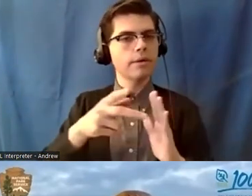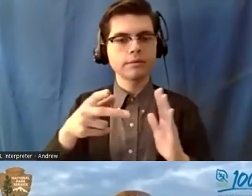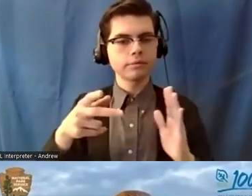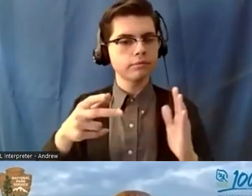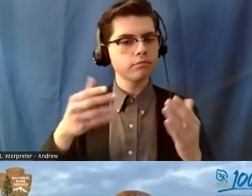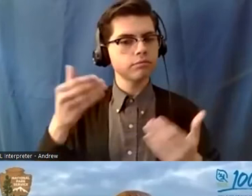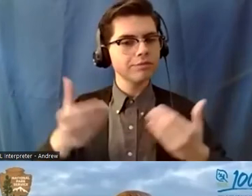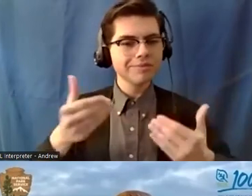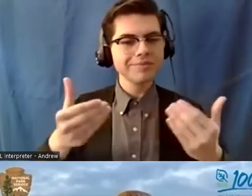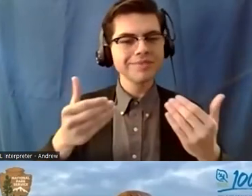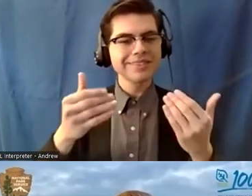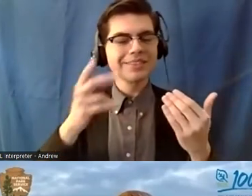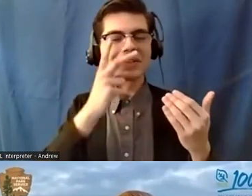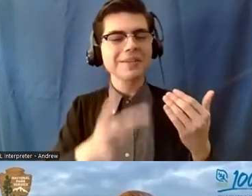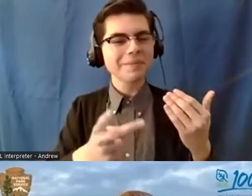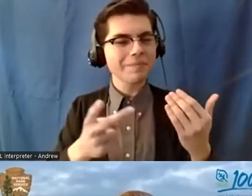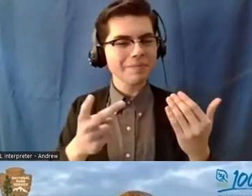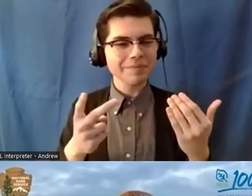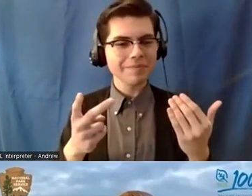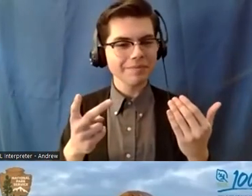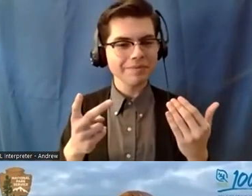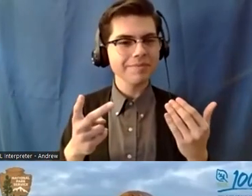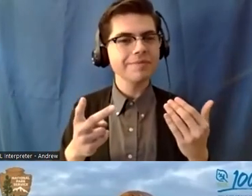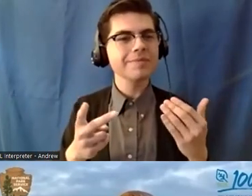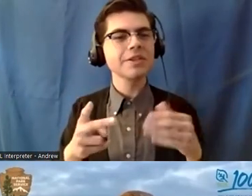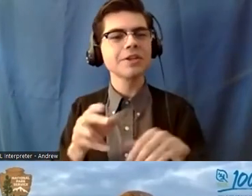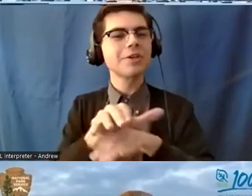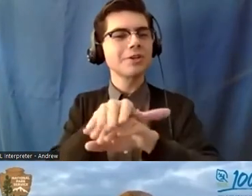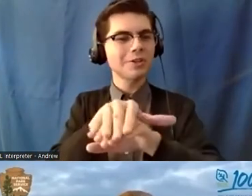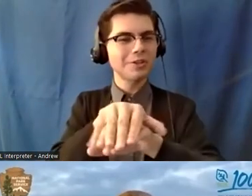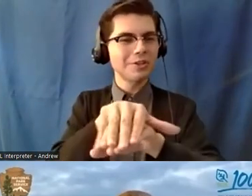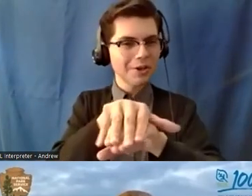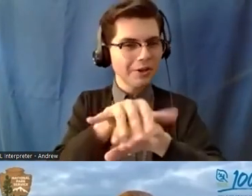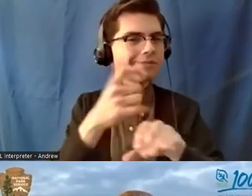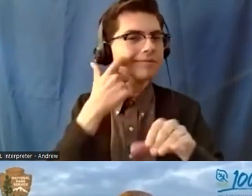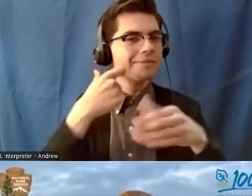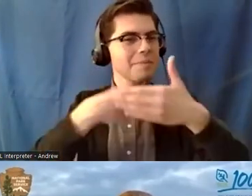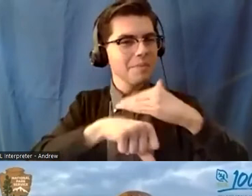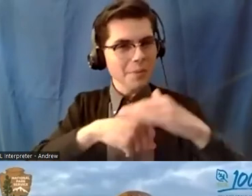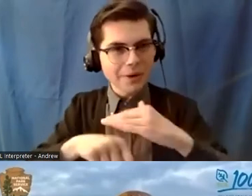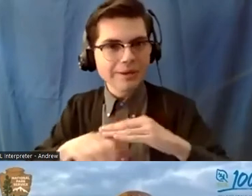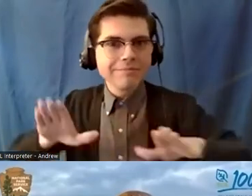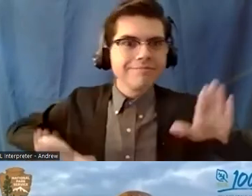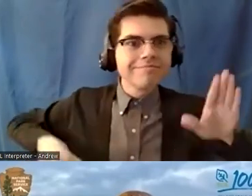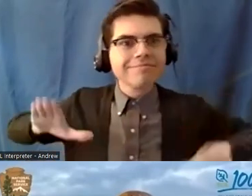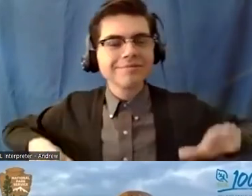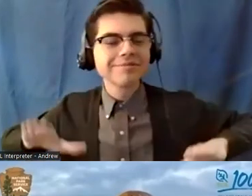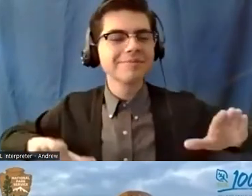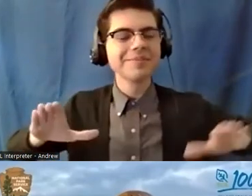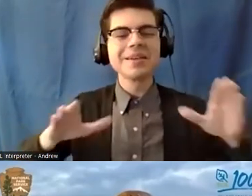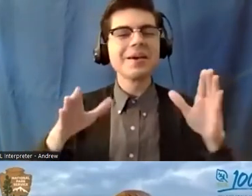vigorously you can feel it up through your legs and a visitor reported it as oh i saw the turtle dancing